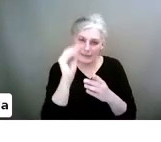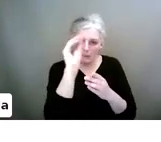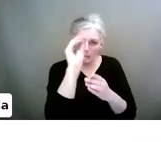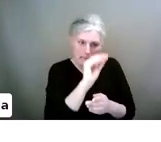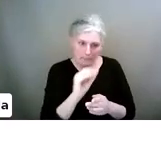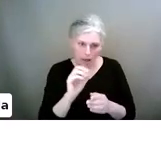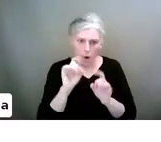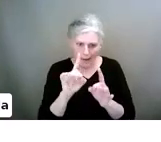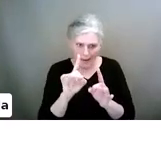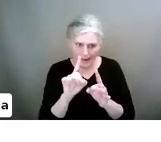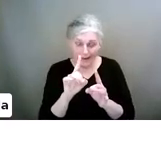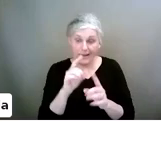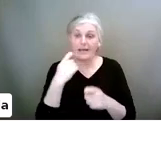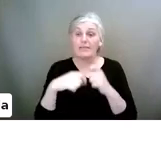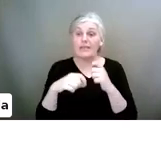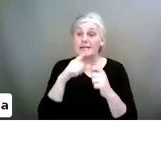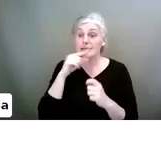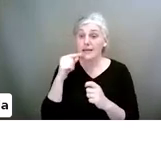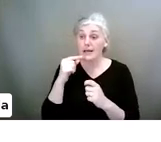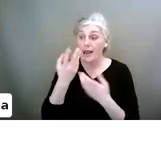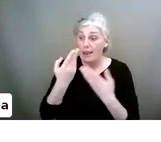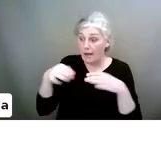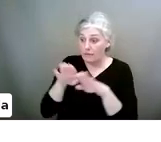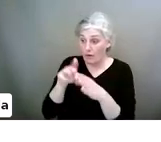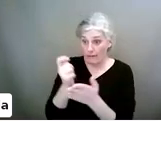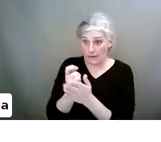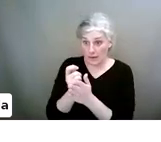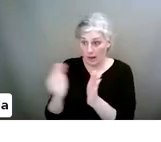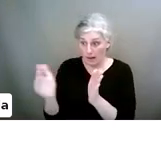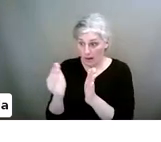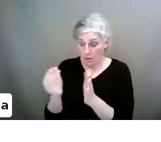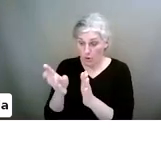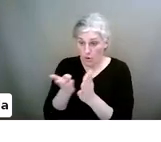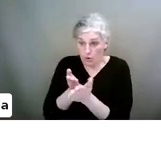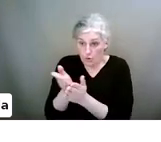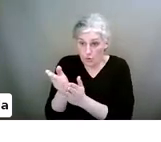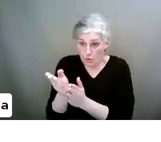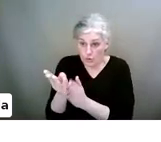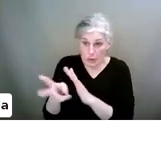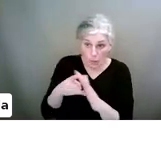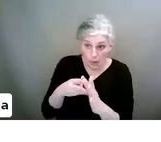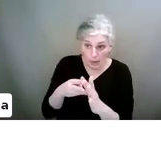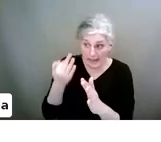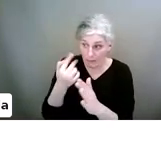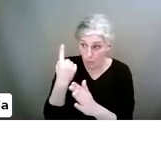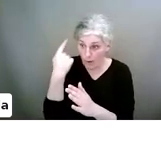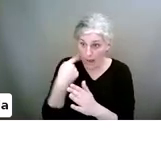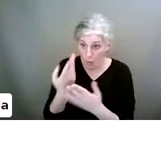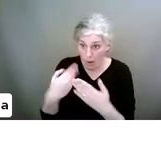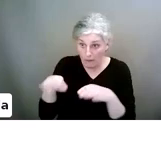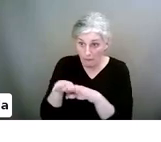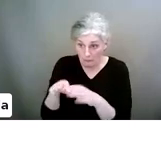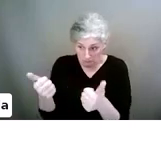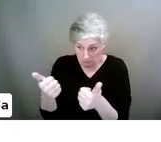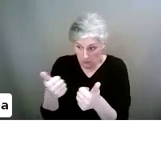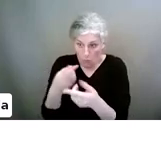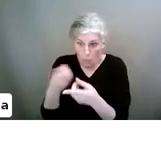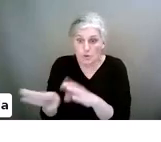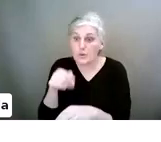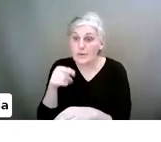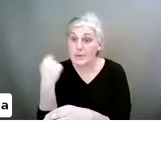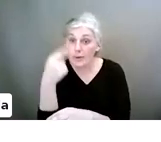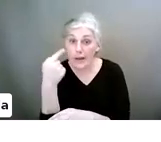and then say, OK, so the time left over, there might be much during the week. But if you have an hour, OK, then what are you going to do in that hour?